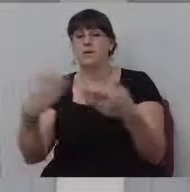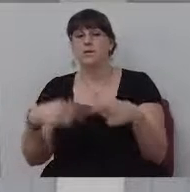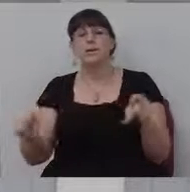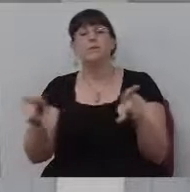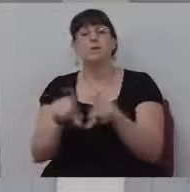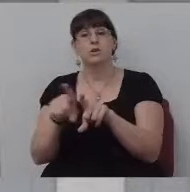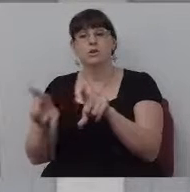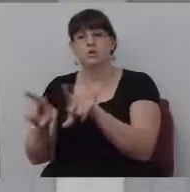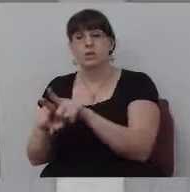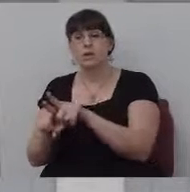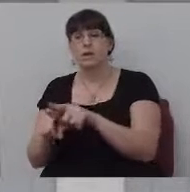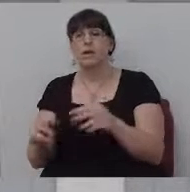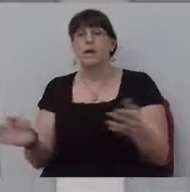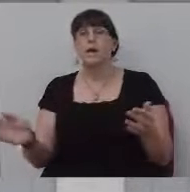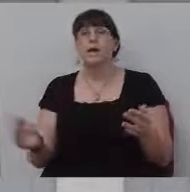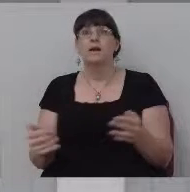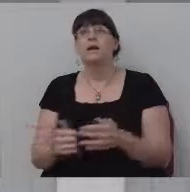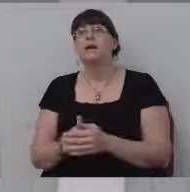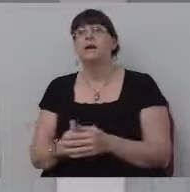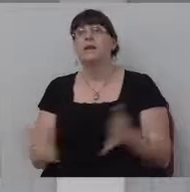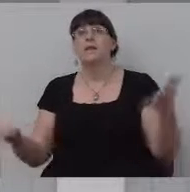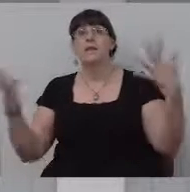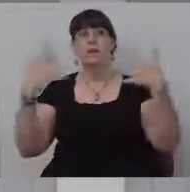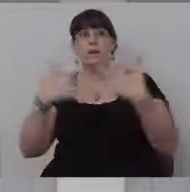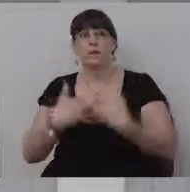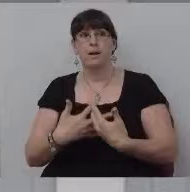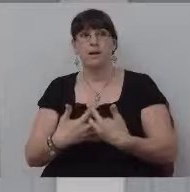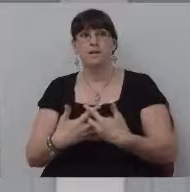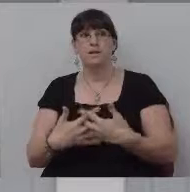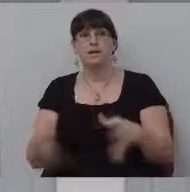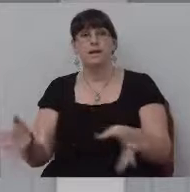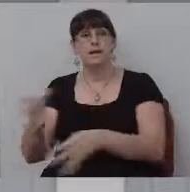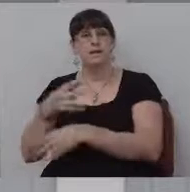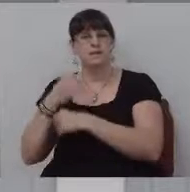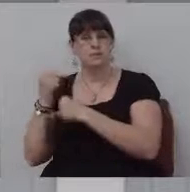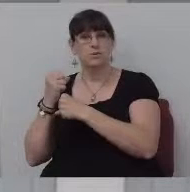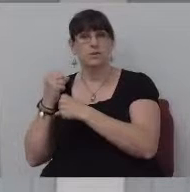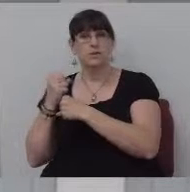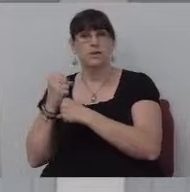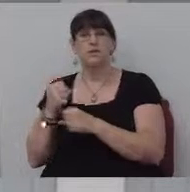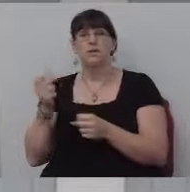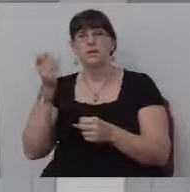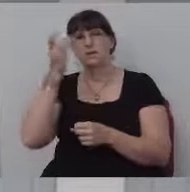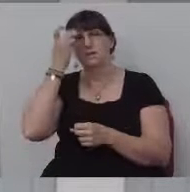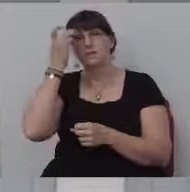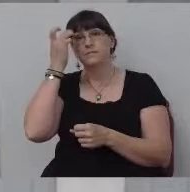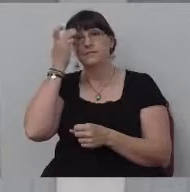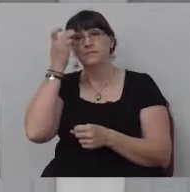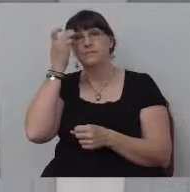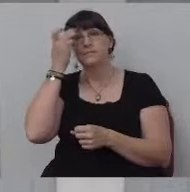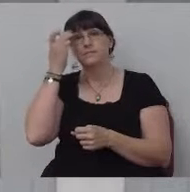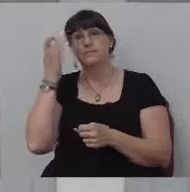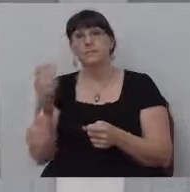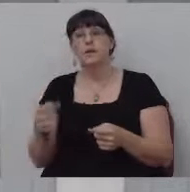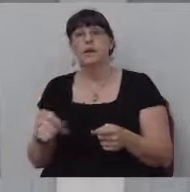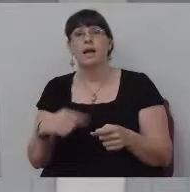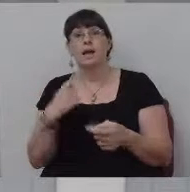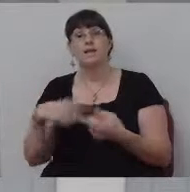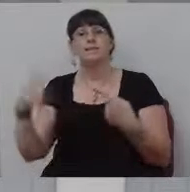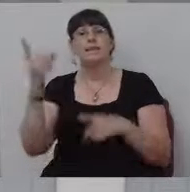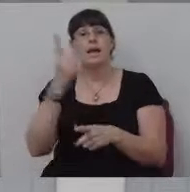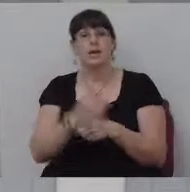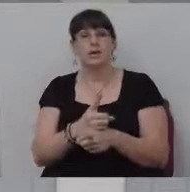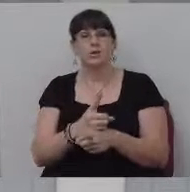each other and compiled together and, and accepted and received as, uh, as an accurate